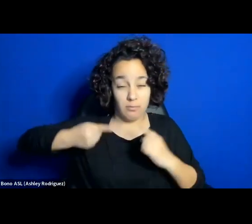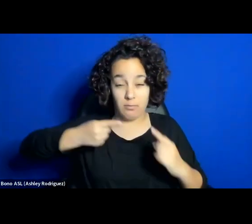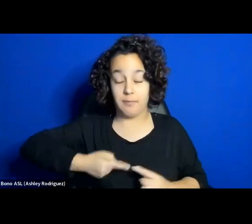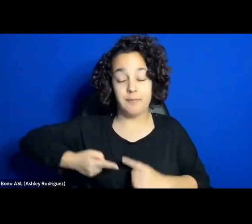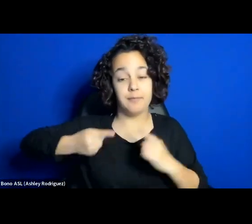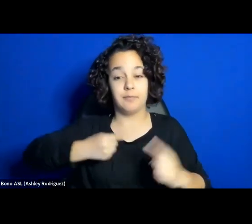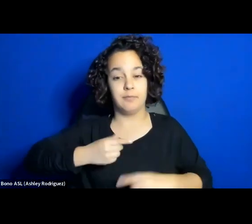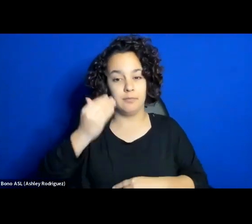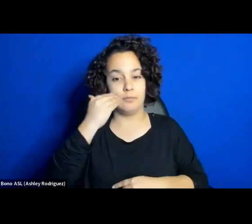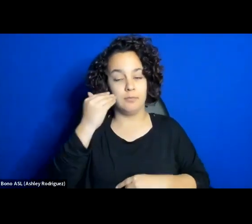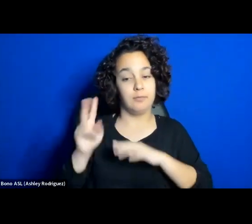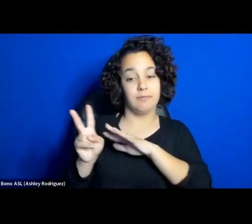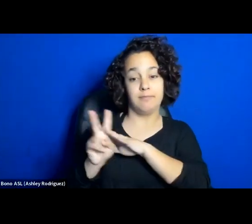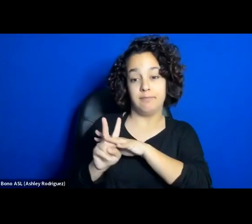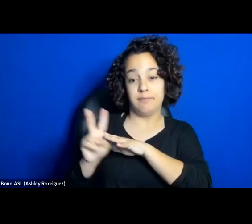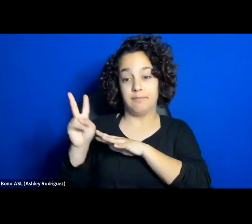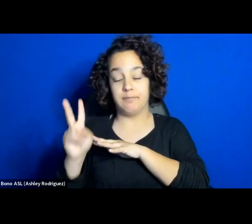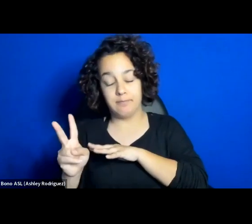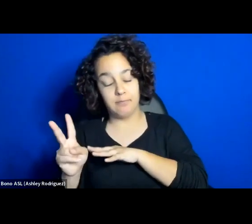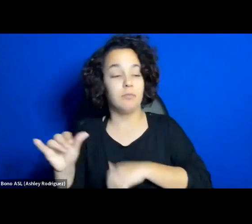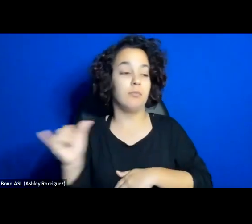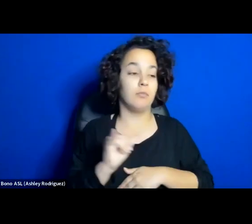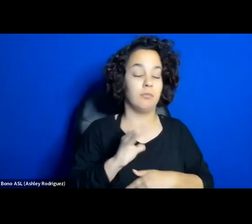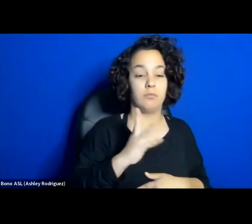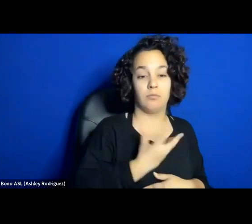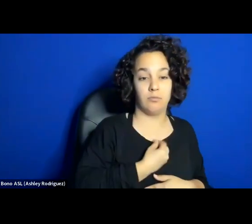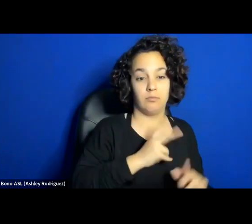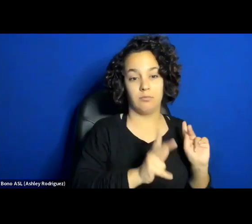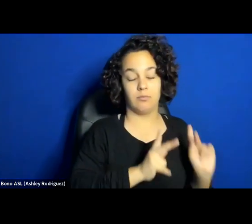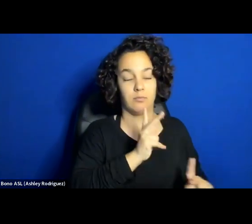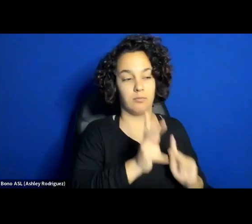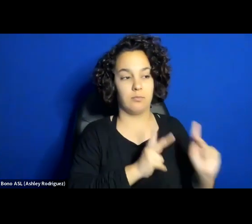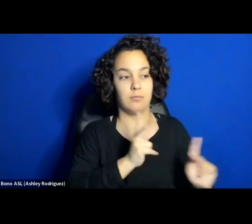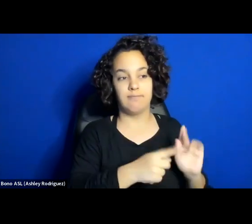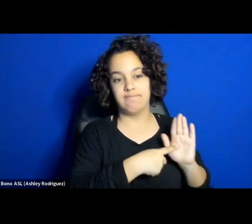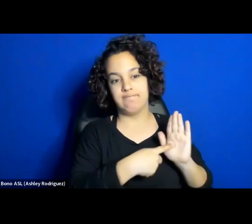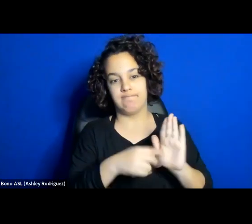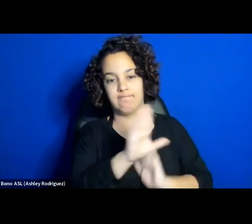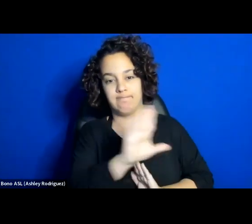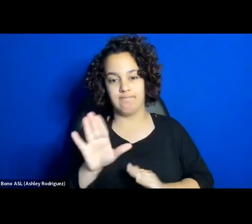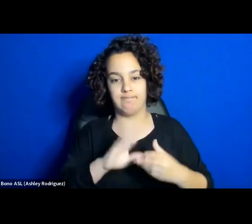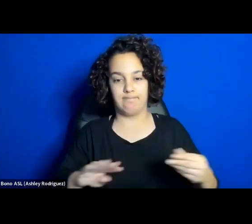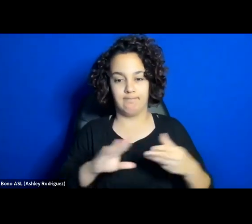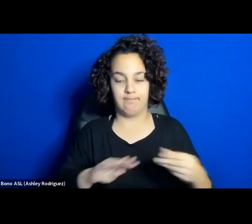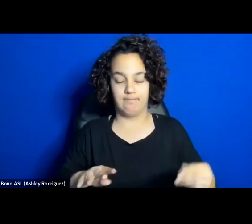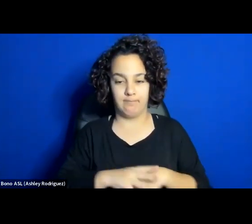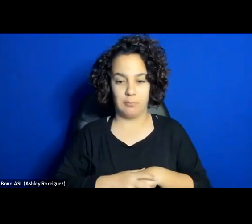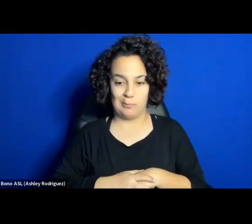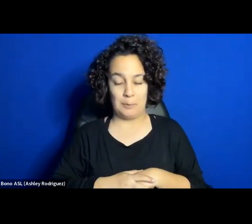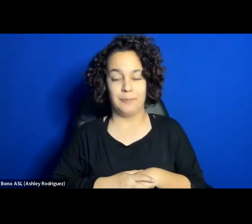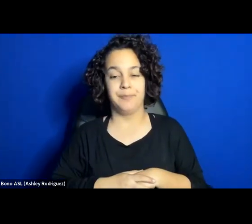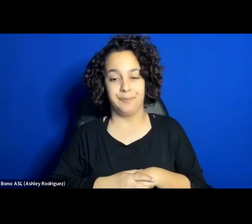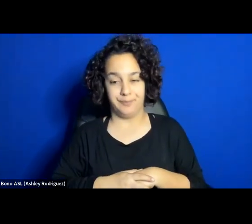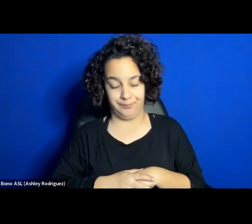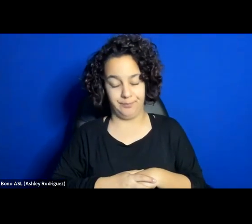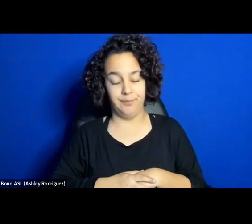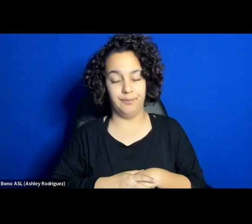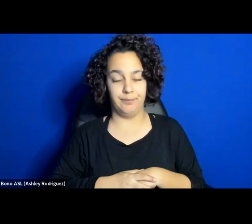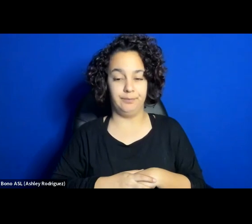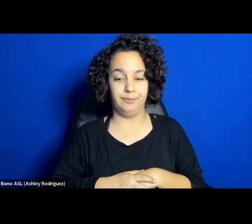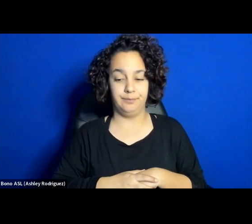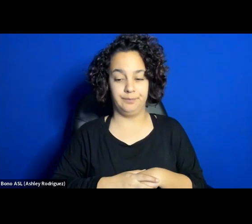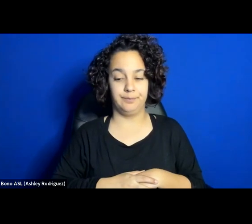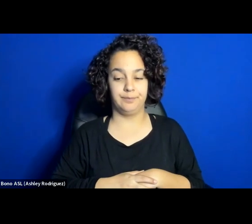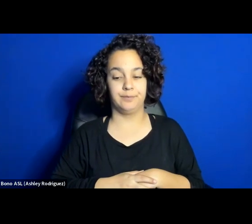and transgender people. Iranian artists have also developed community-based forms of theatrical intervention by either